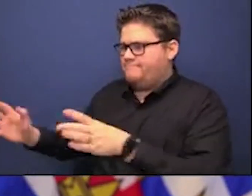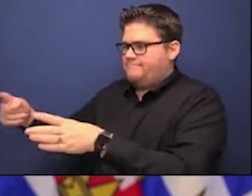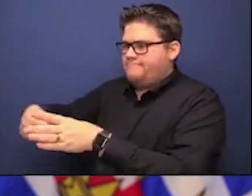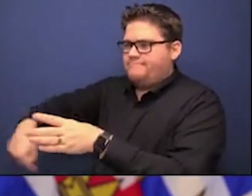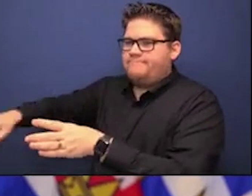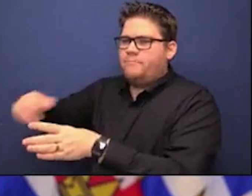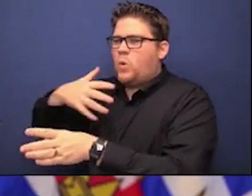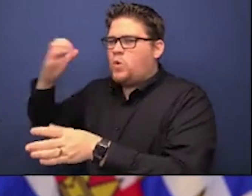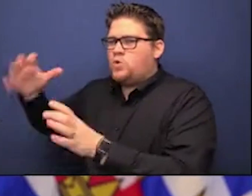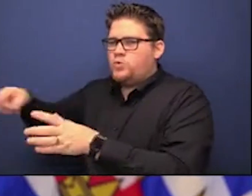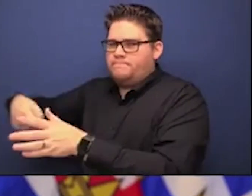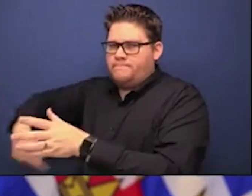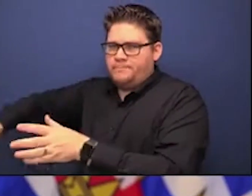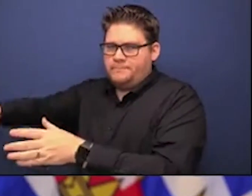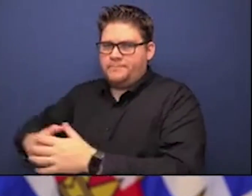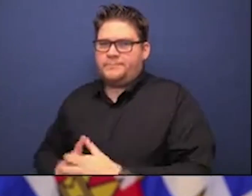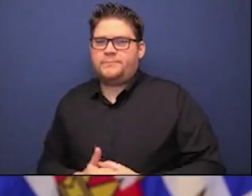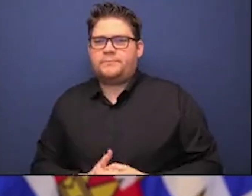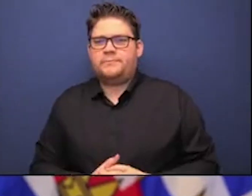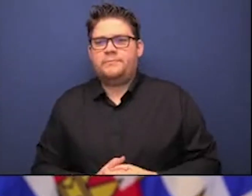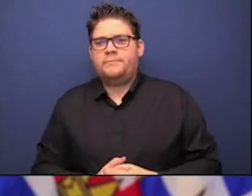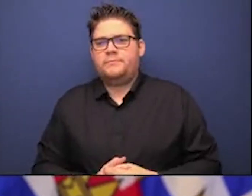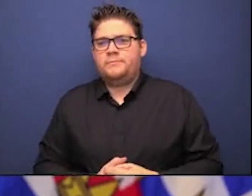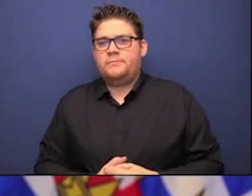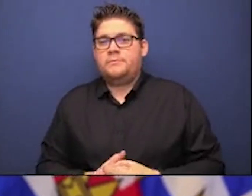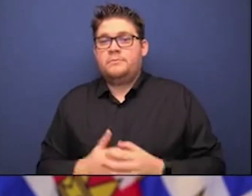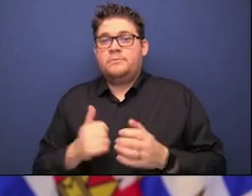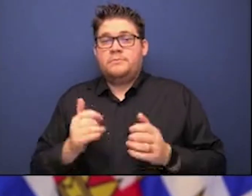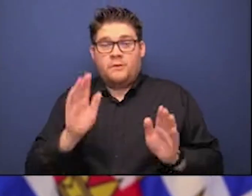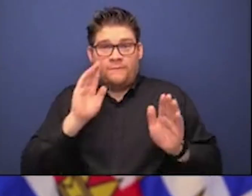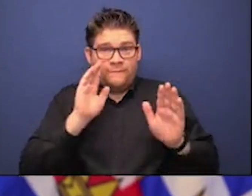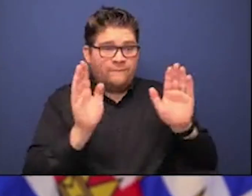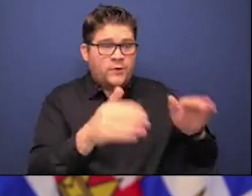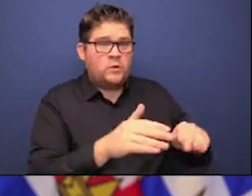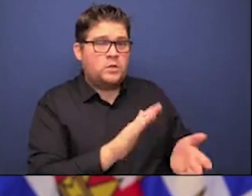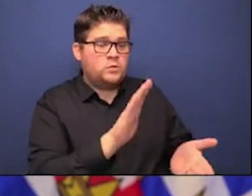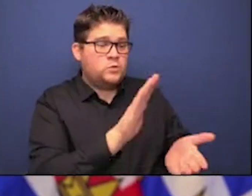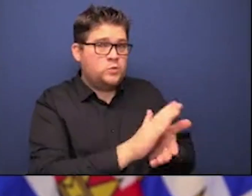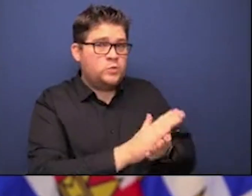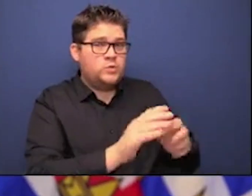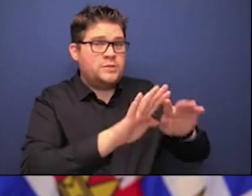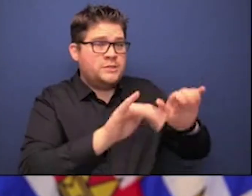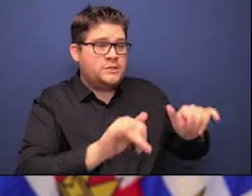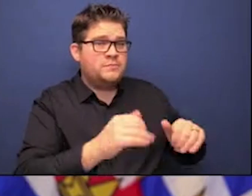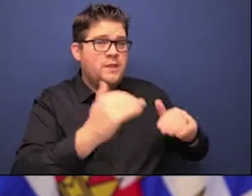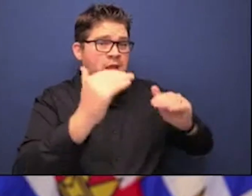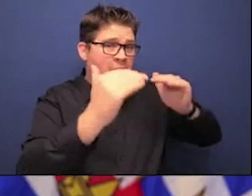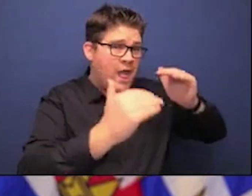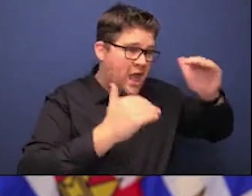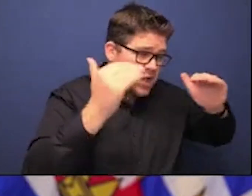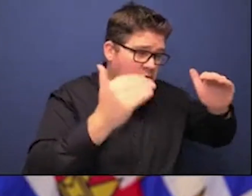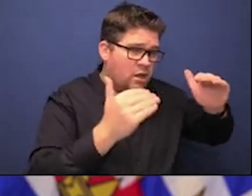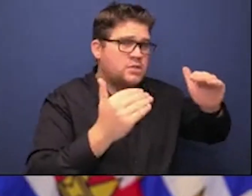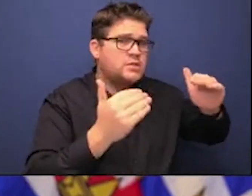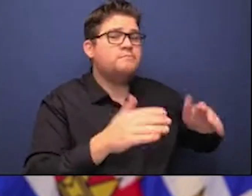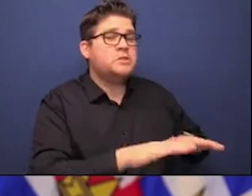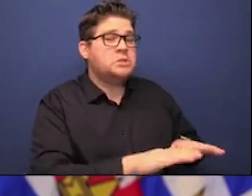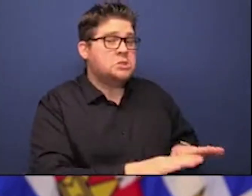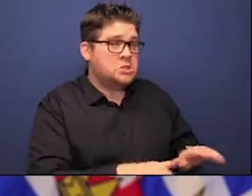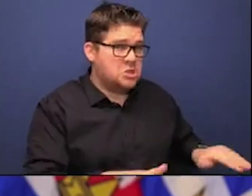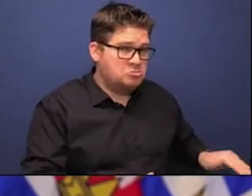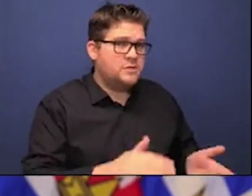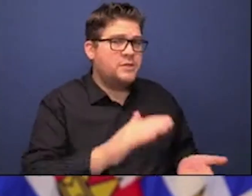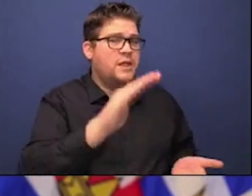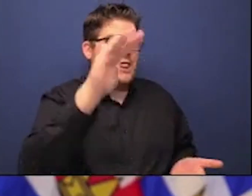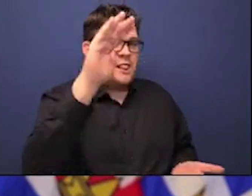adults in the school system right now for their protection rather than the children who we know don't get it as often,